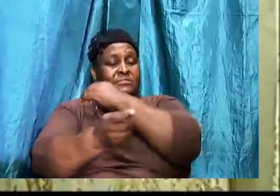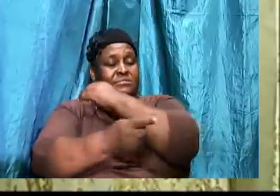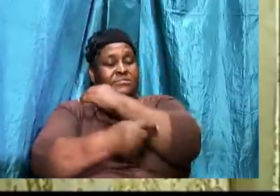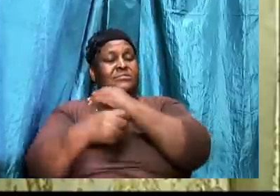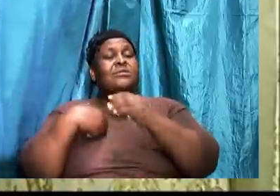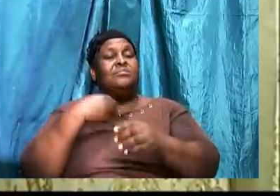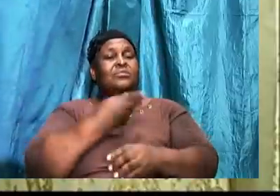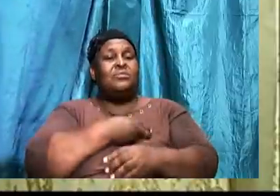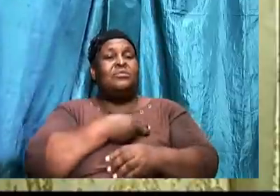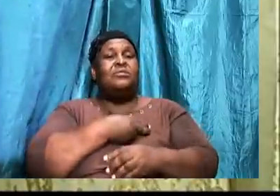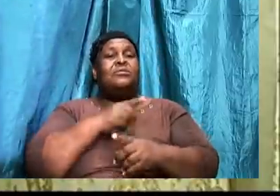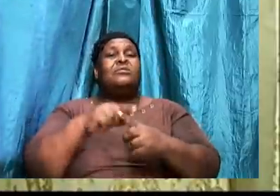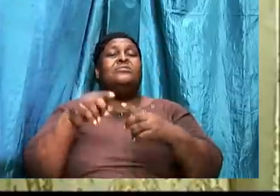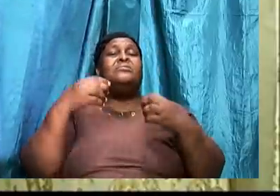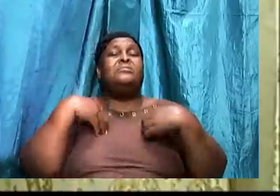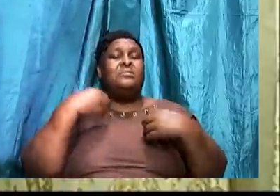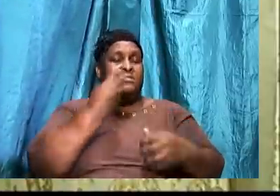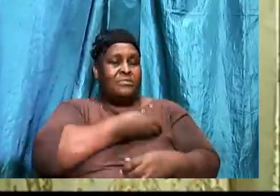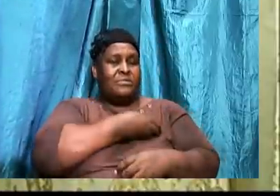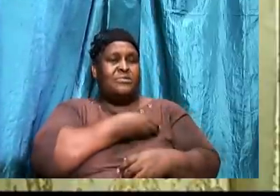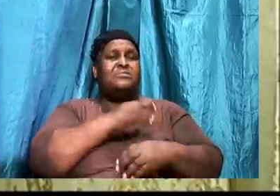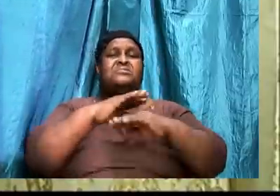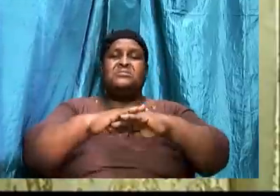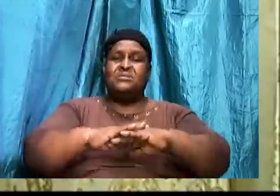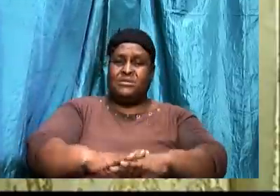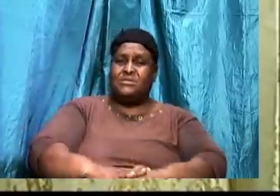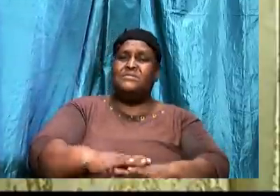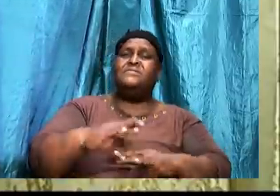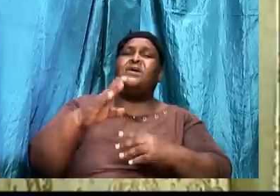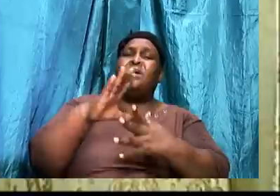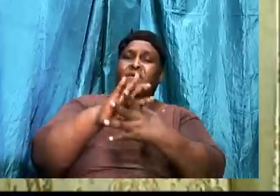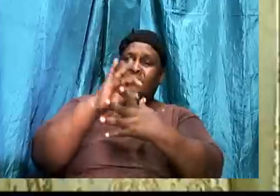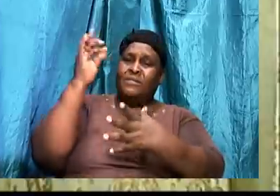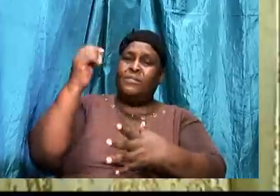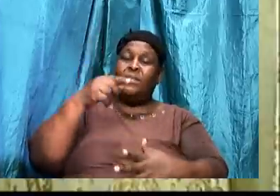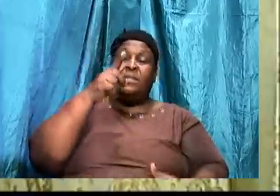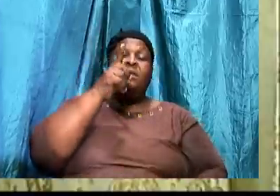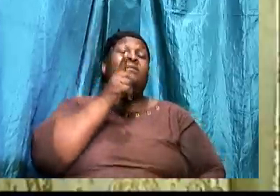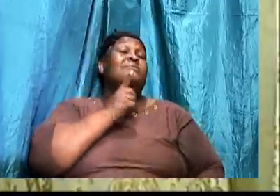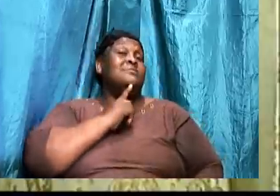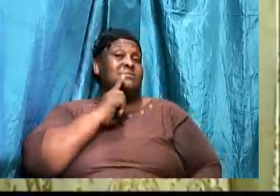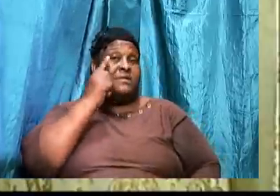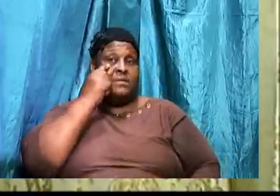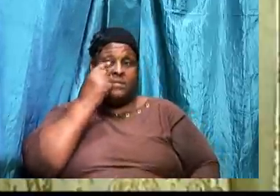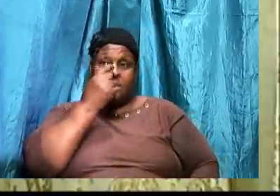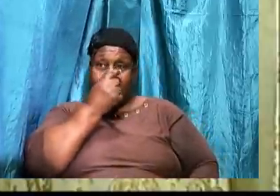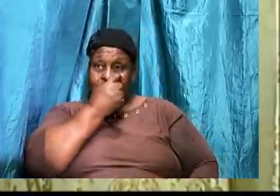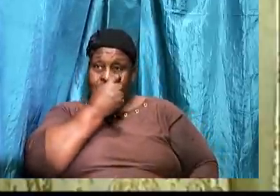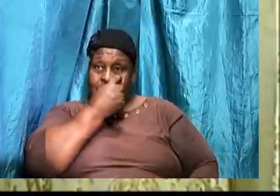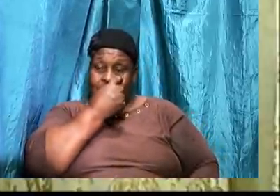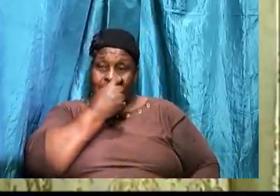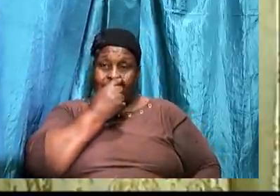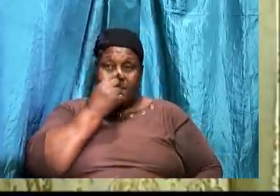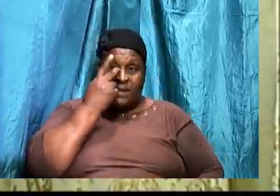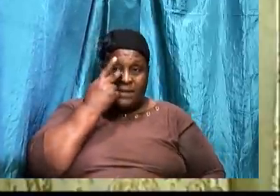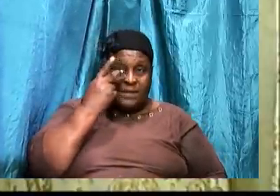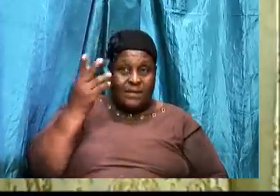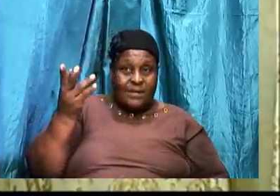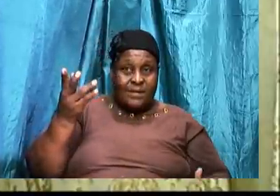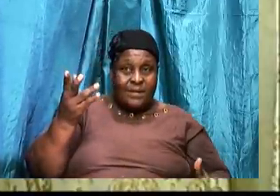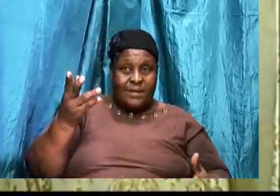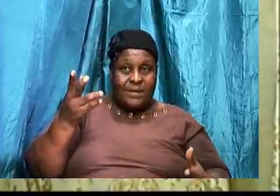To have us to satisfy the flesh. The lust of the eyes. Is that